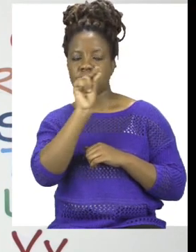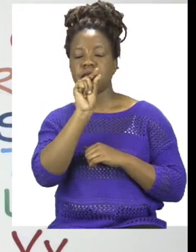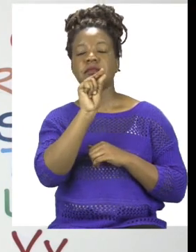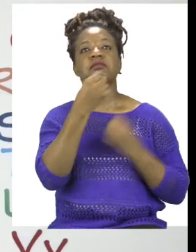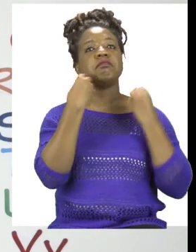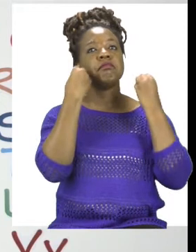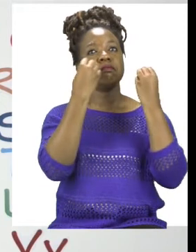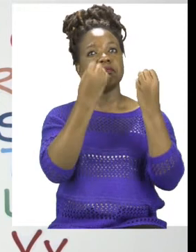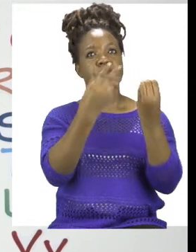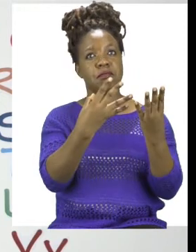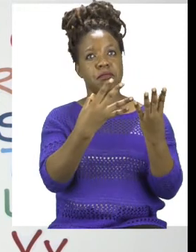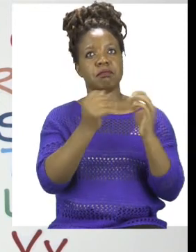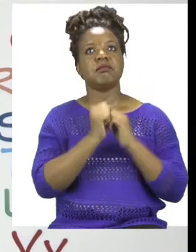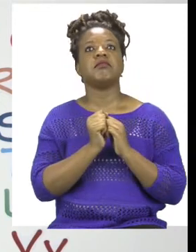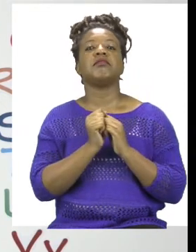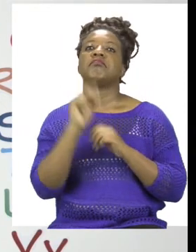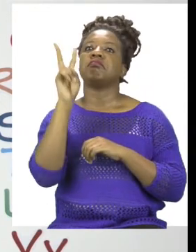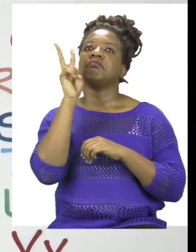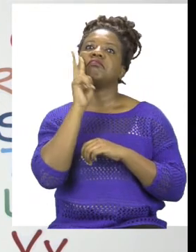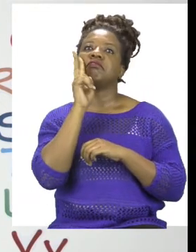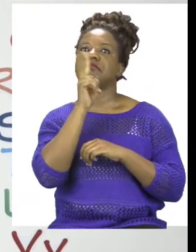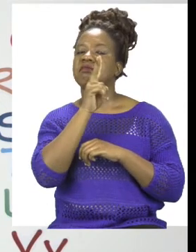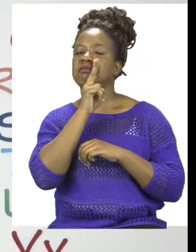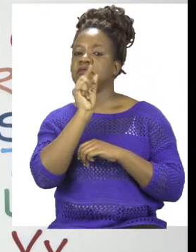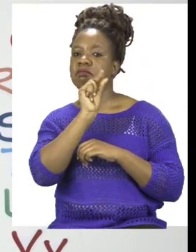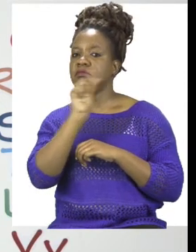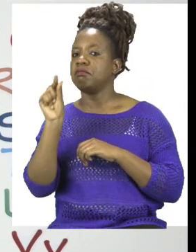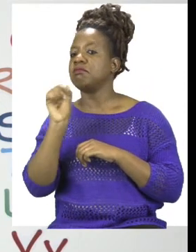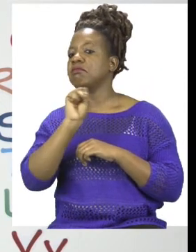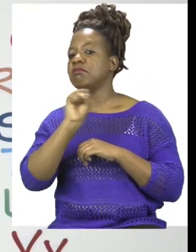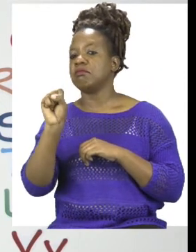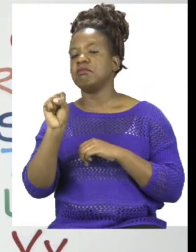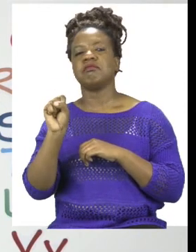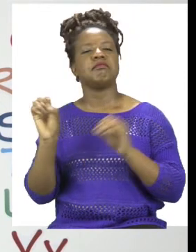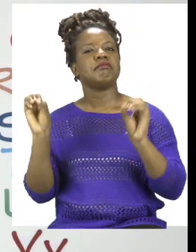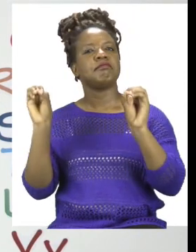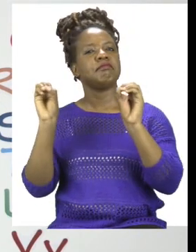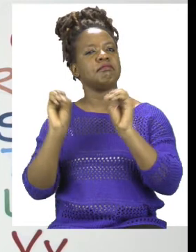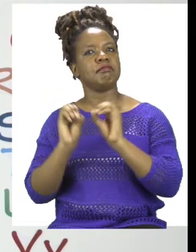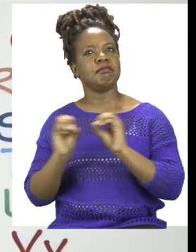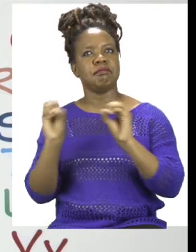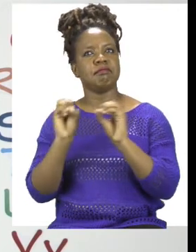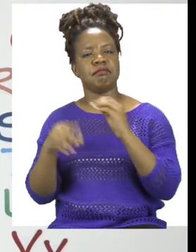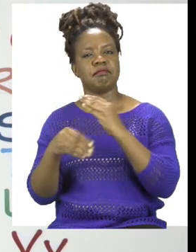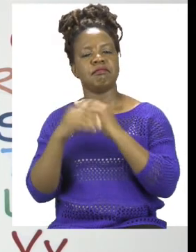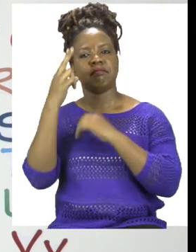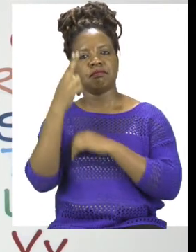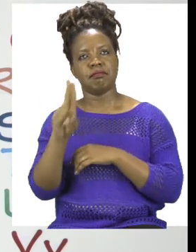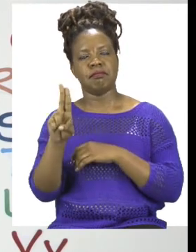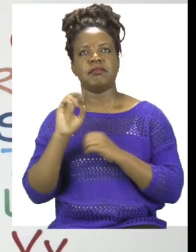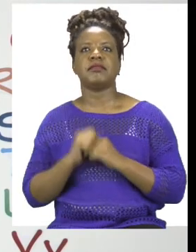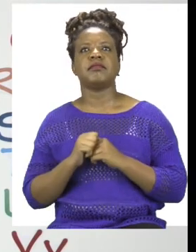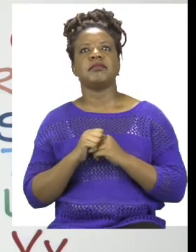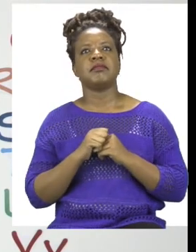have an S. So now that I've explained this to you, let's try and do number one